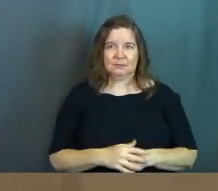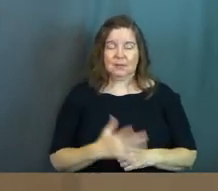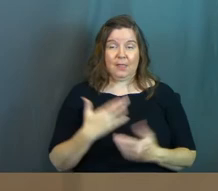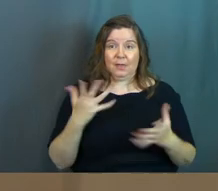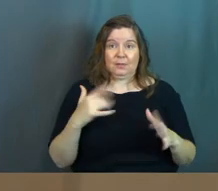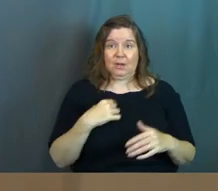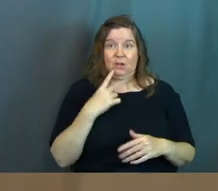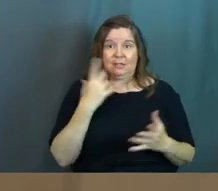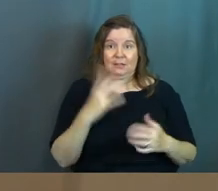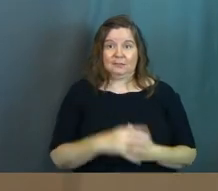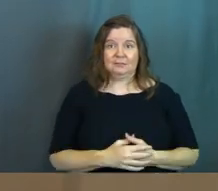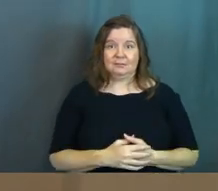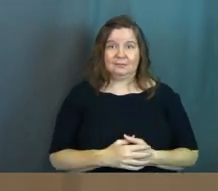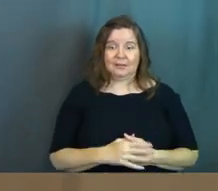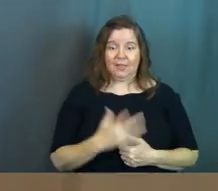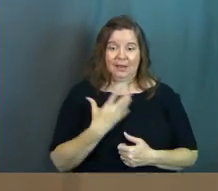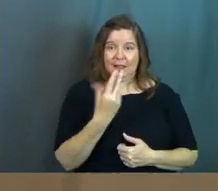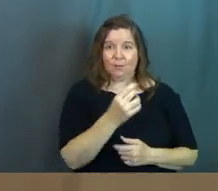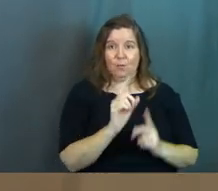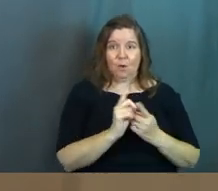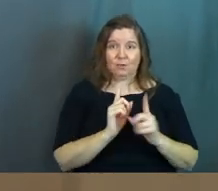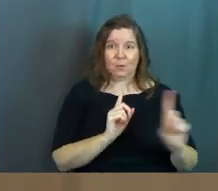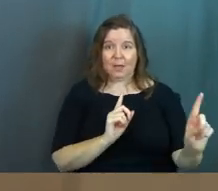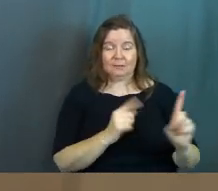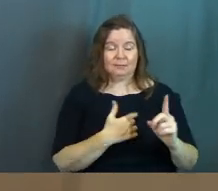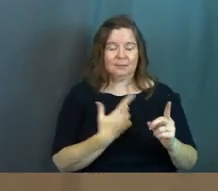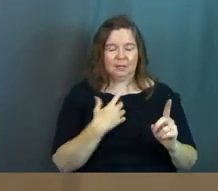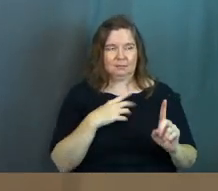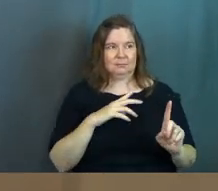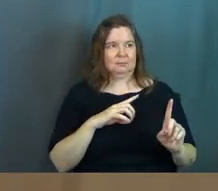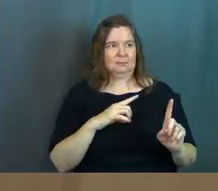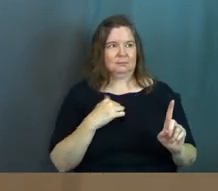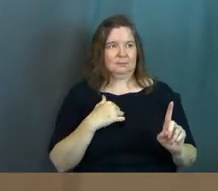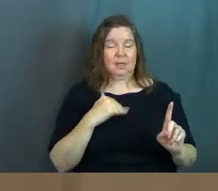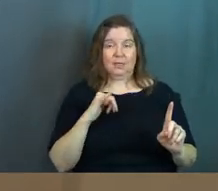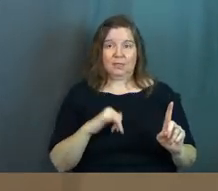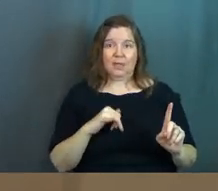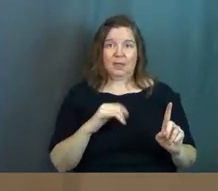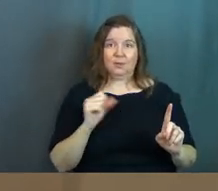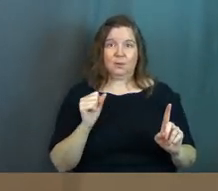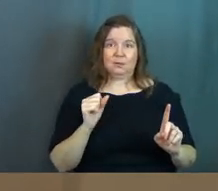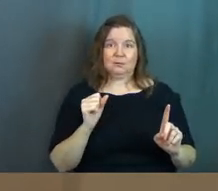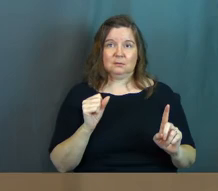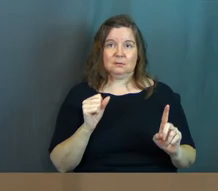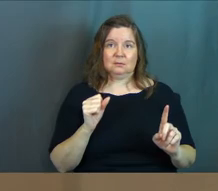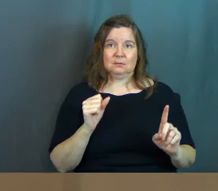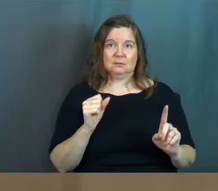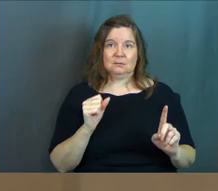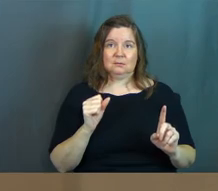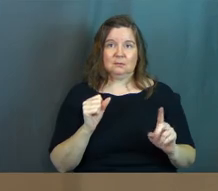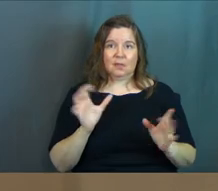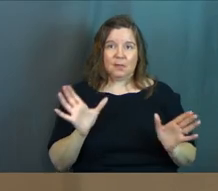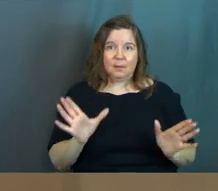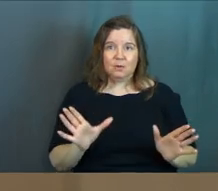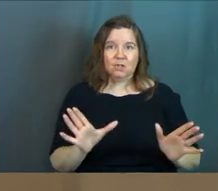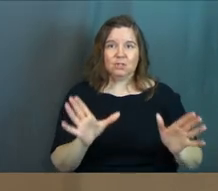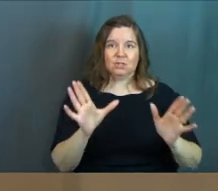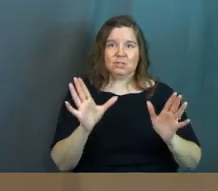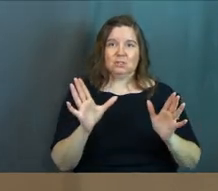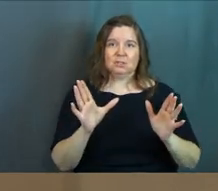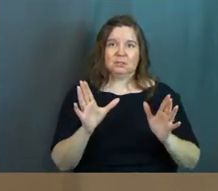And that was it. That's all he said. And he walked away. And for some reason, that was the push